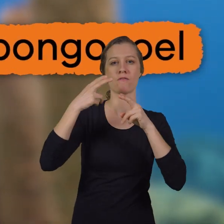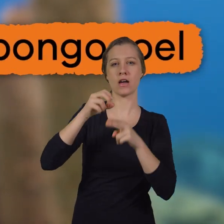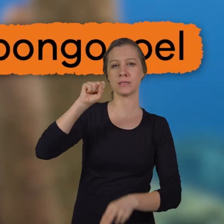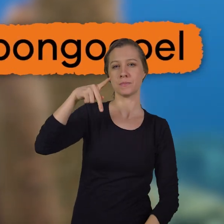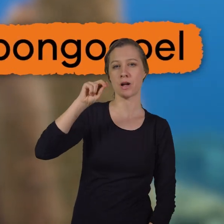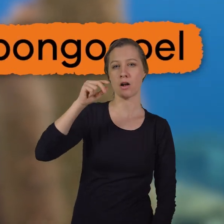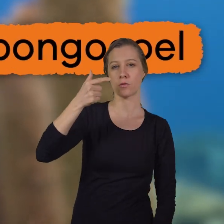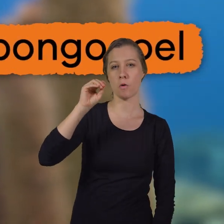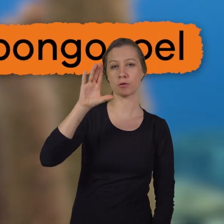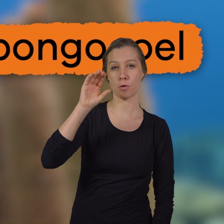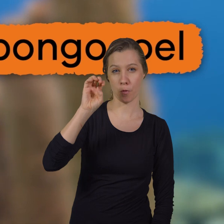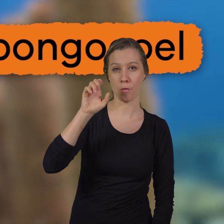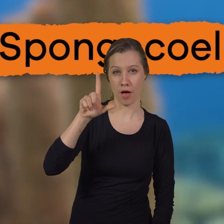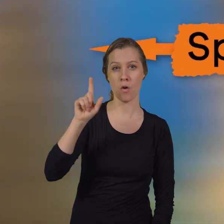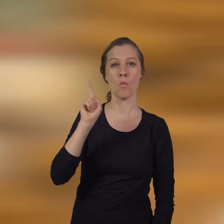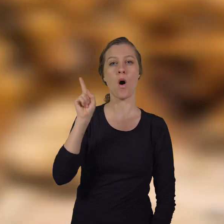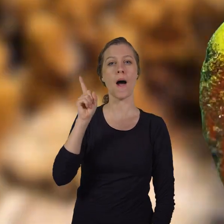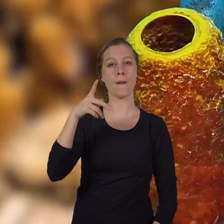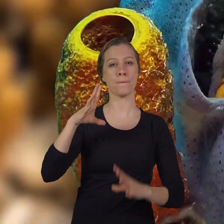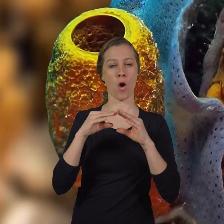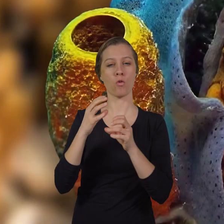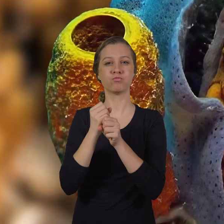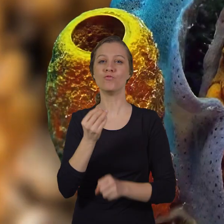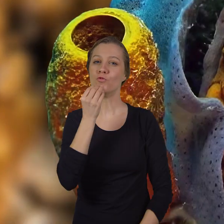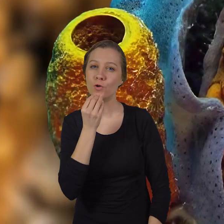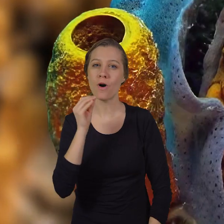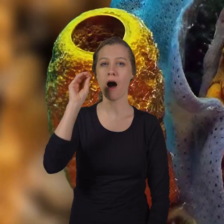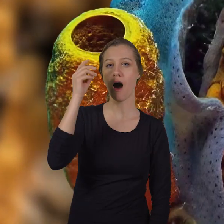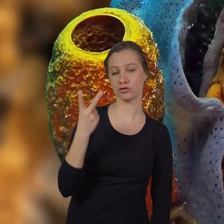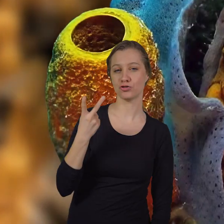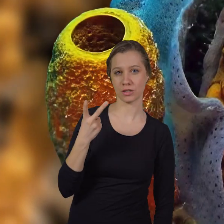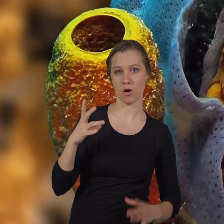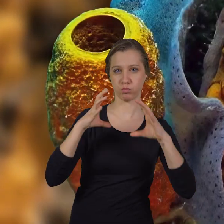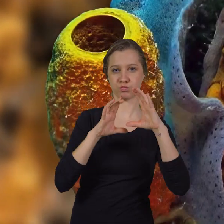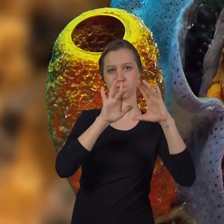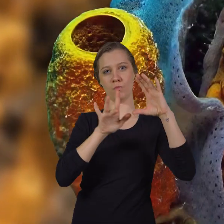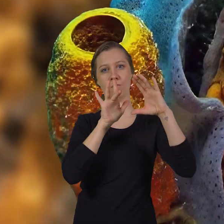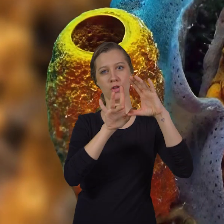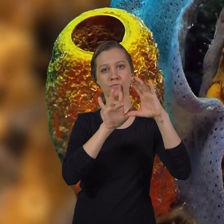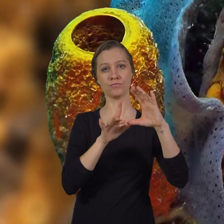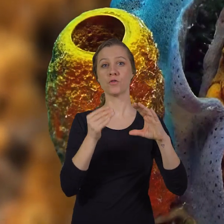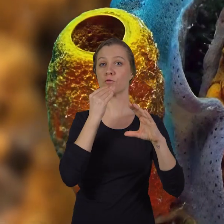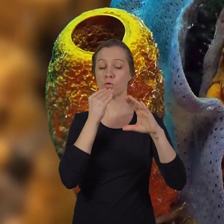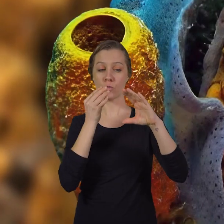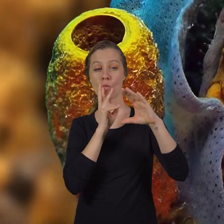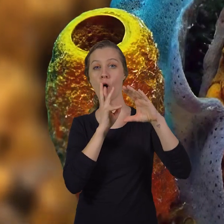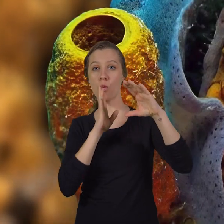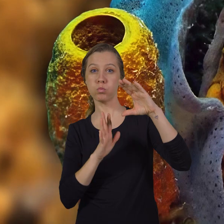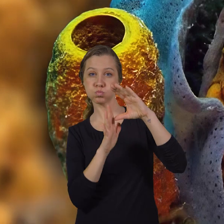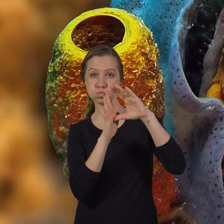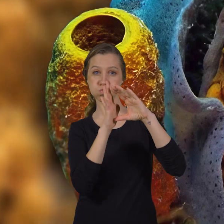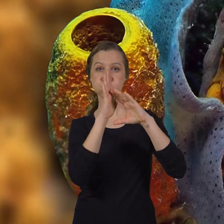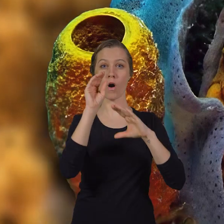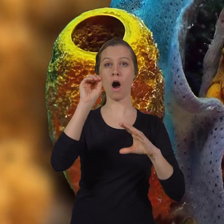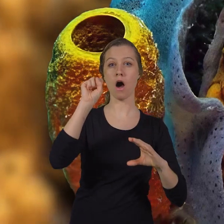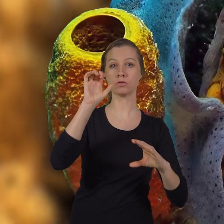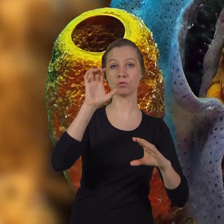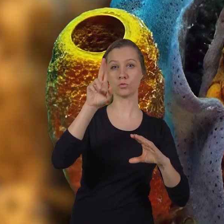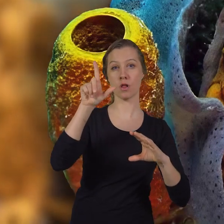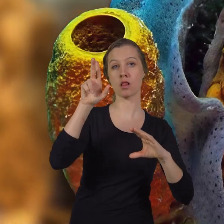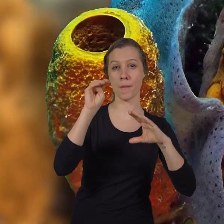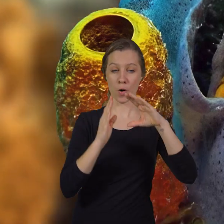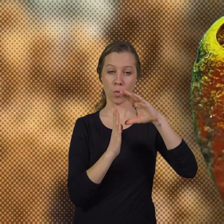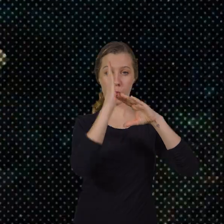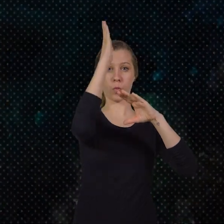cavity called a spongocele, which is where Periphera get food and oxygen. Then the water moves out through the